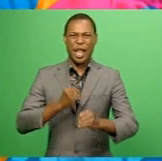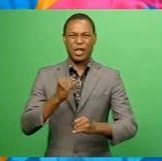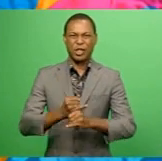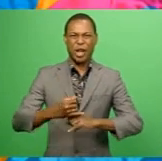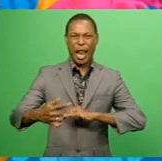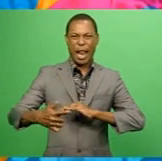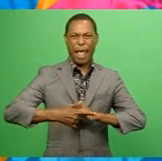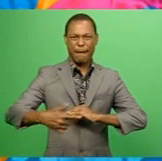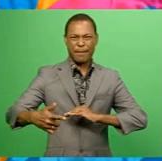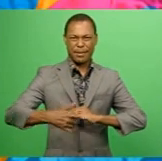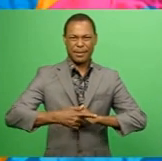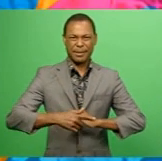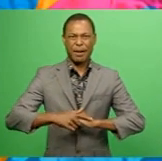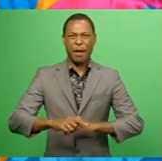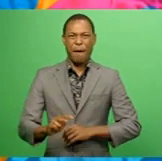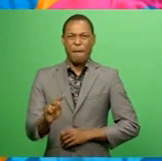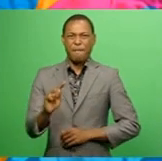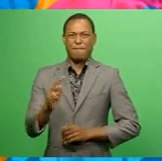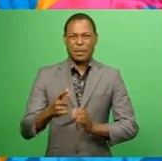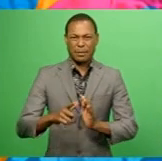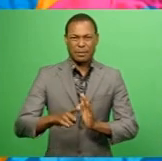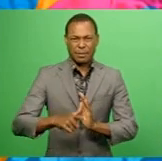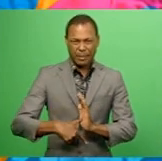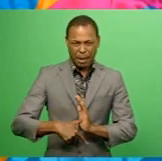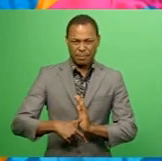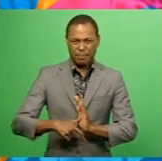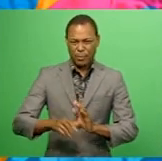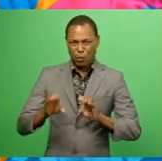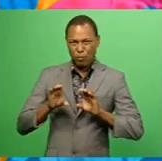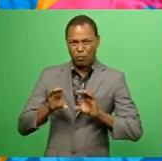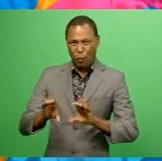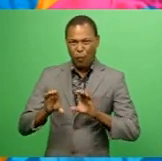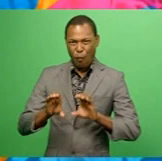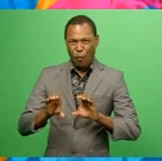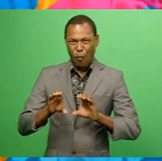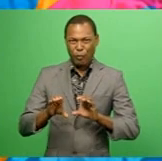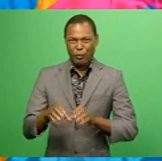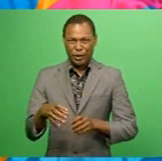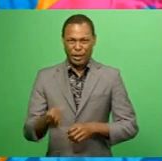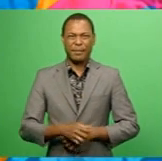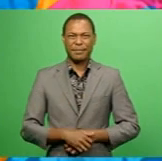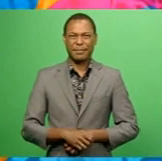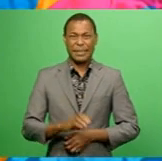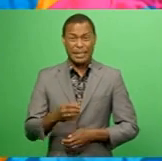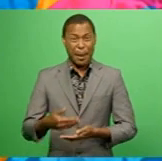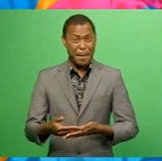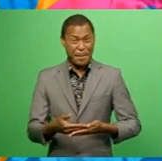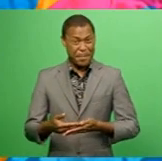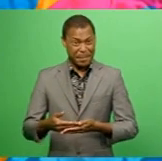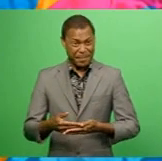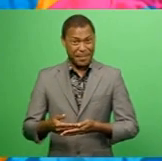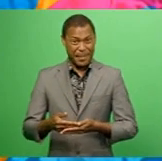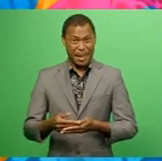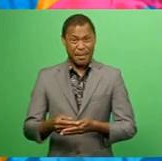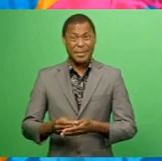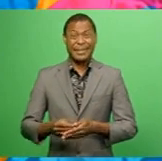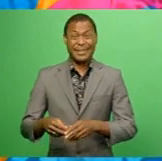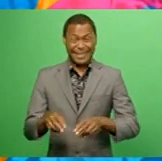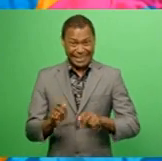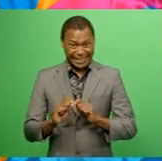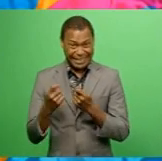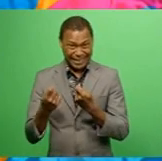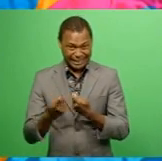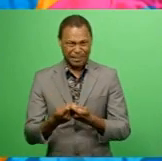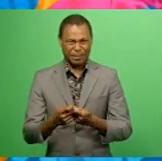Fiji Pearls embarks on its first session with new coach Jenny Brazel. Some of the Baby Pearls are part of the extended 25-member squad